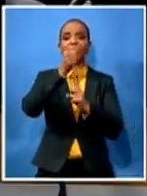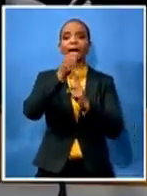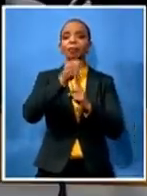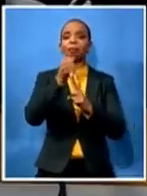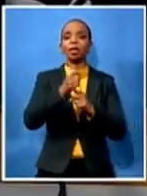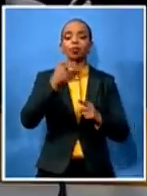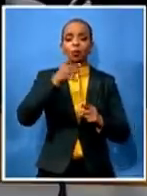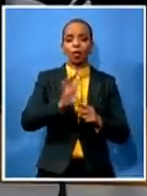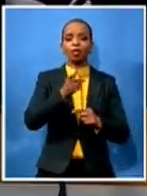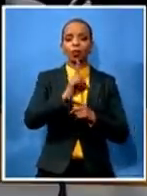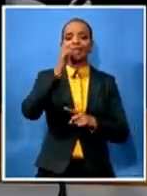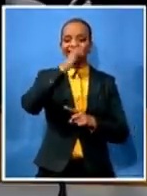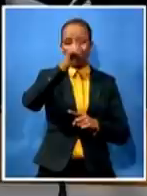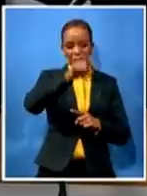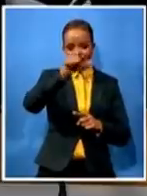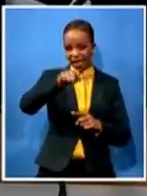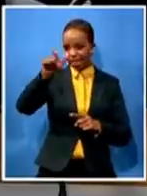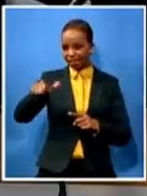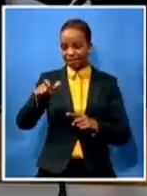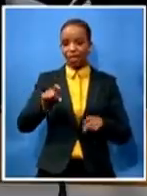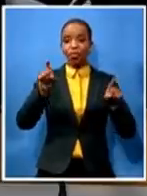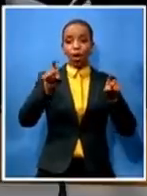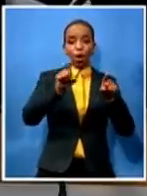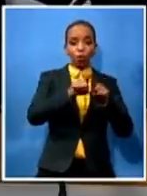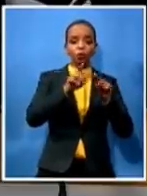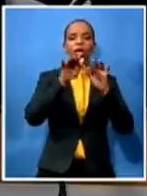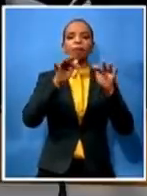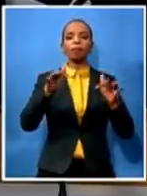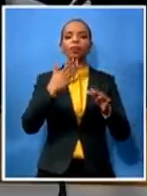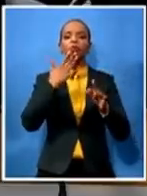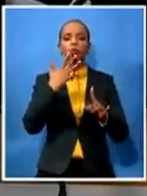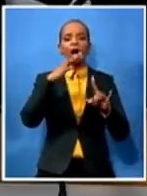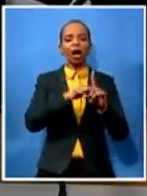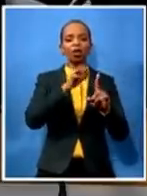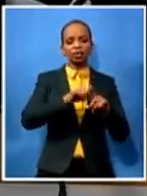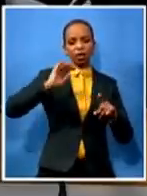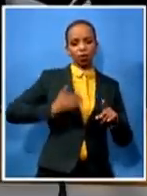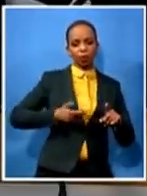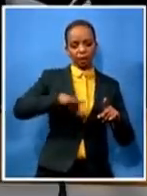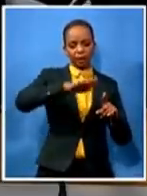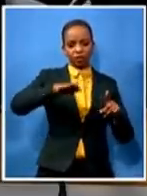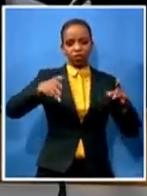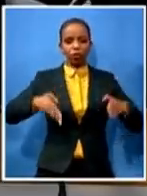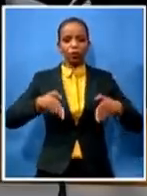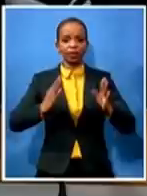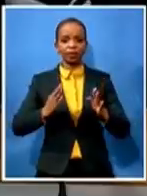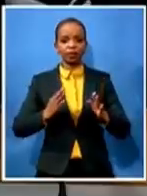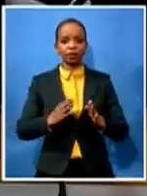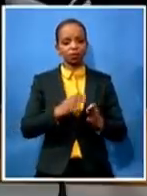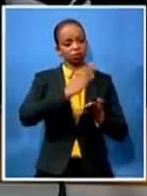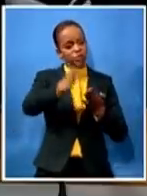those that were harassing women and children in the streets and reclaiming the streets one of those projects was called operation wanya